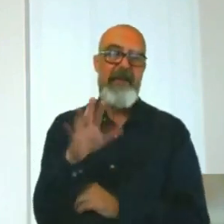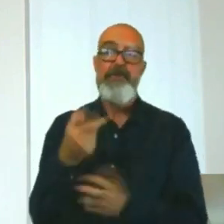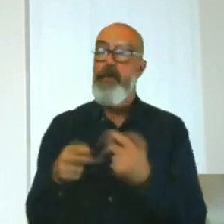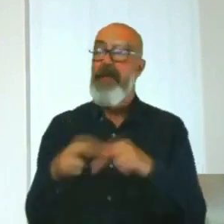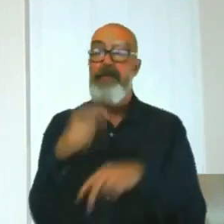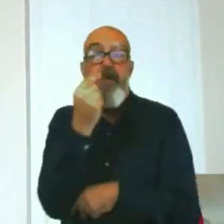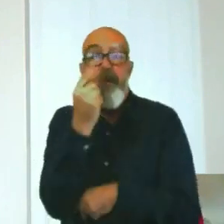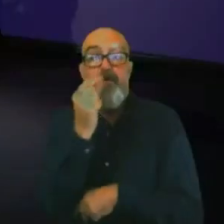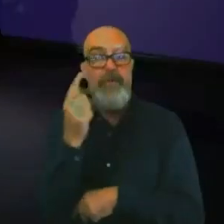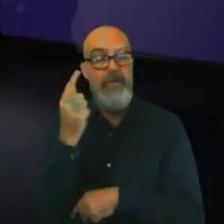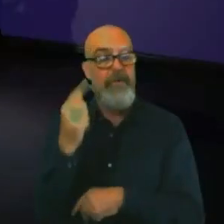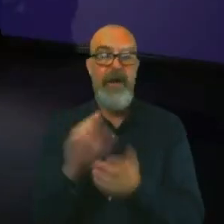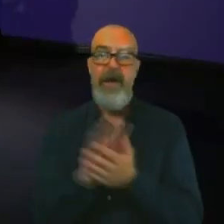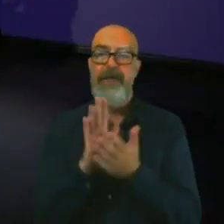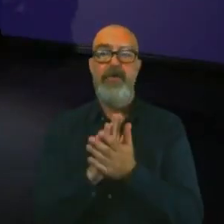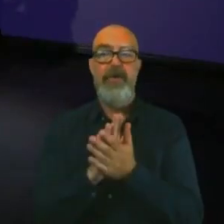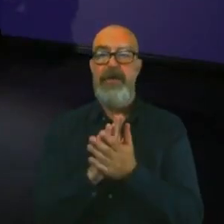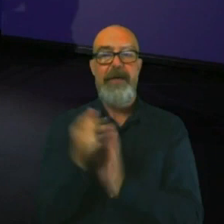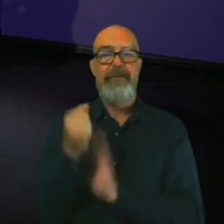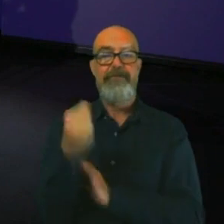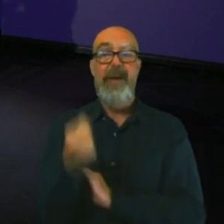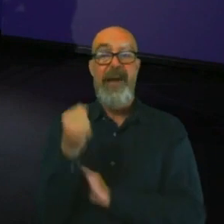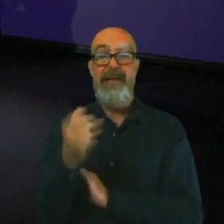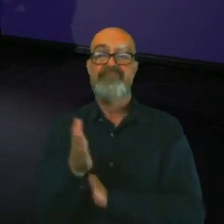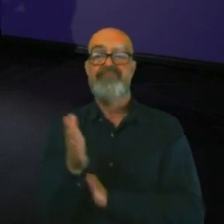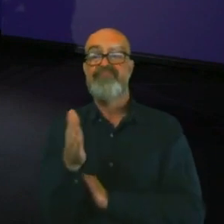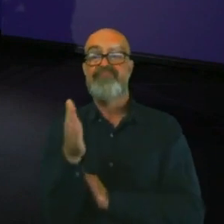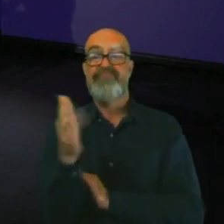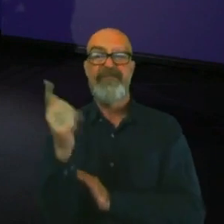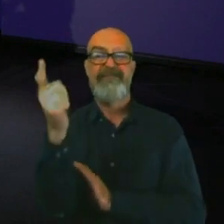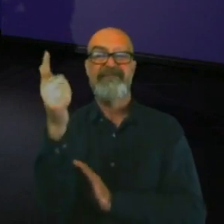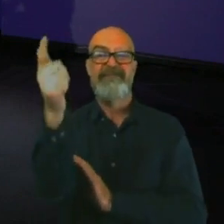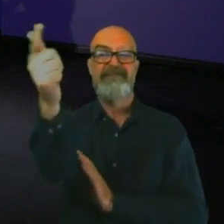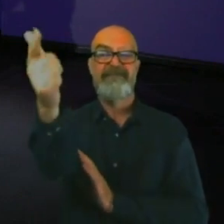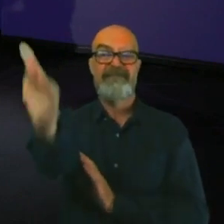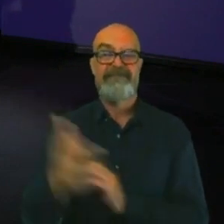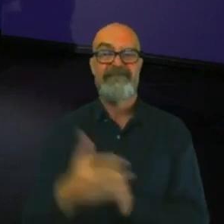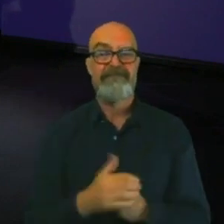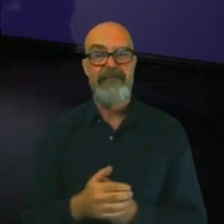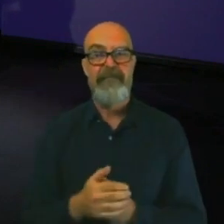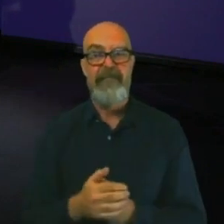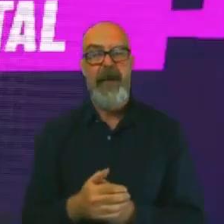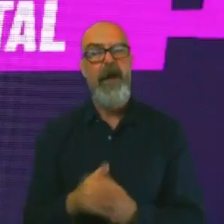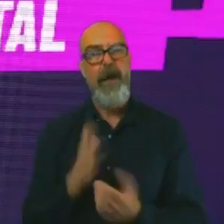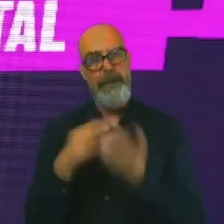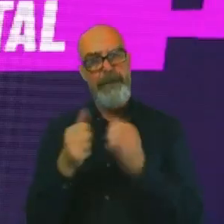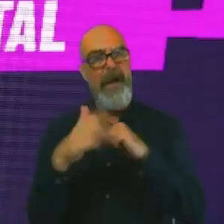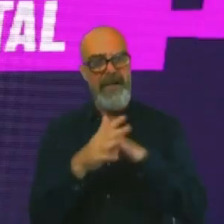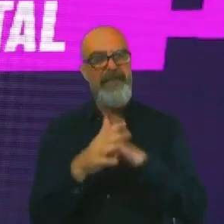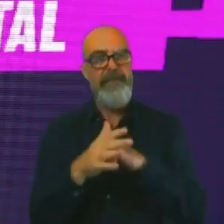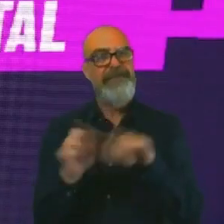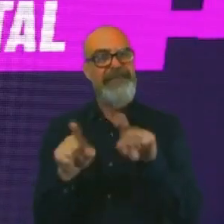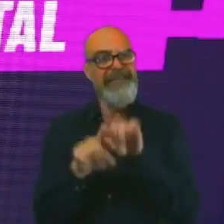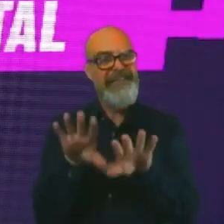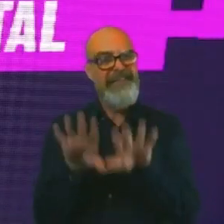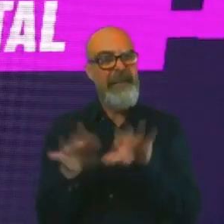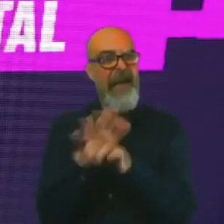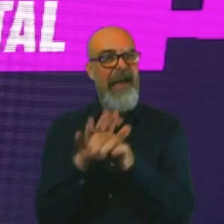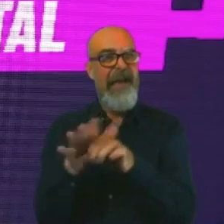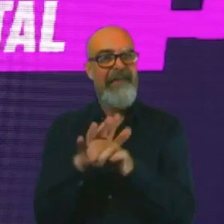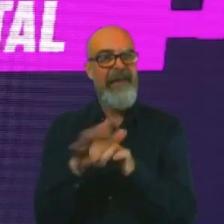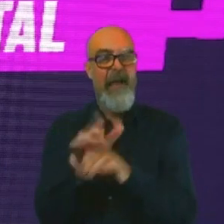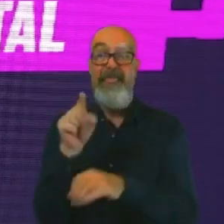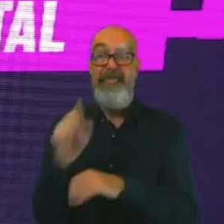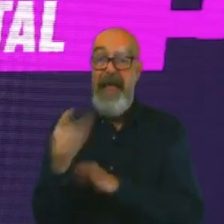see what we're doing on the patch. My husband's from Sussex and we spend a lot of time out there. It's a beautiful place. Don't get me talking